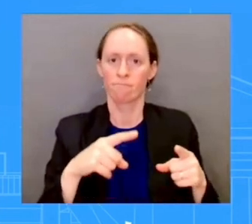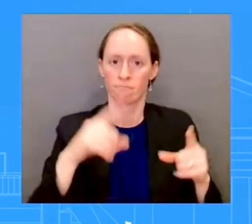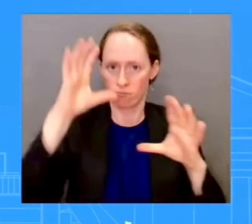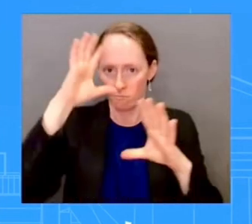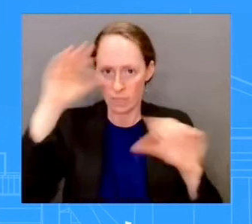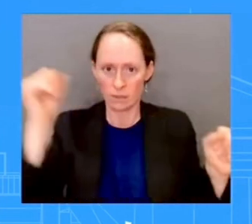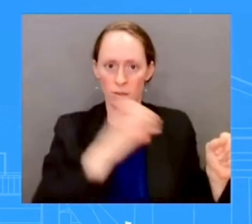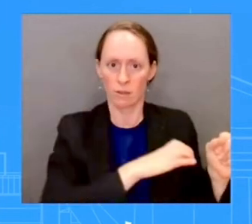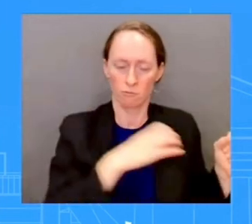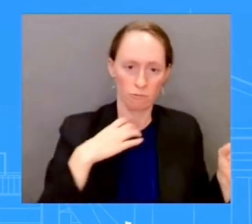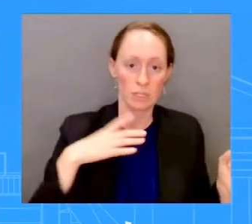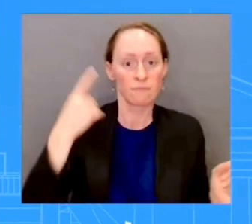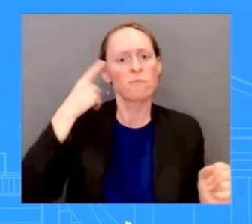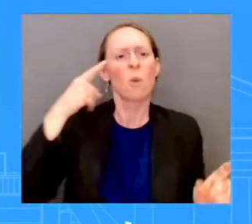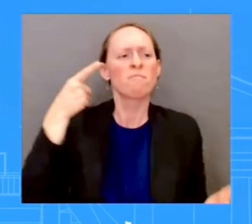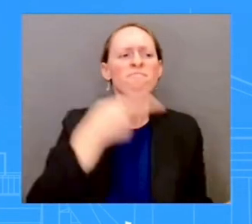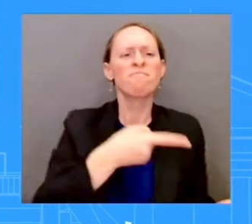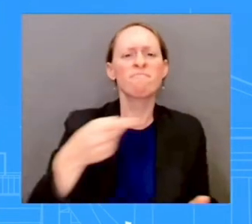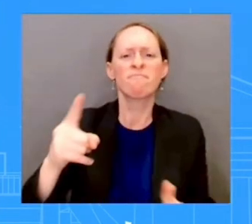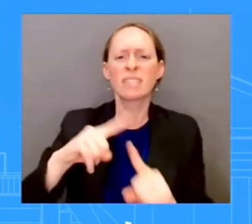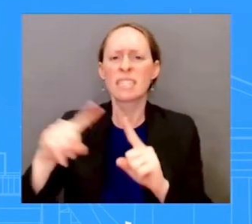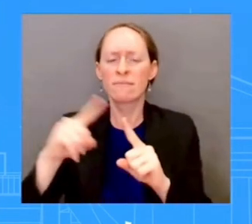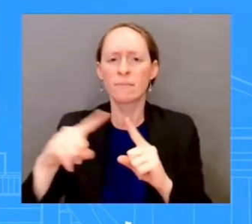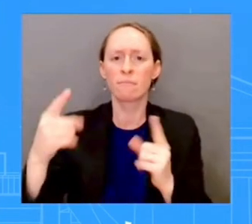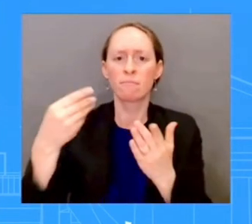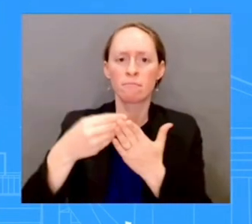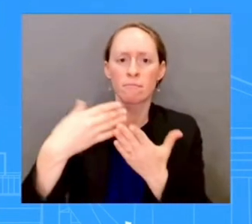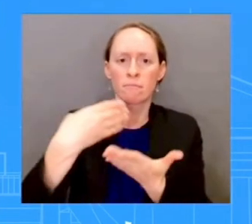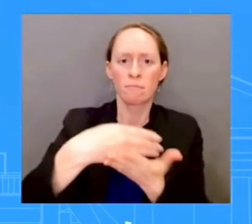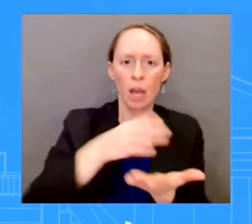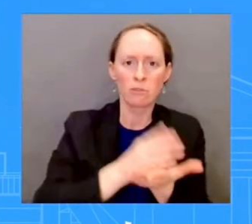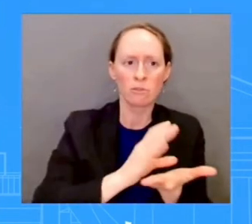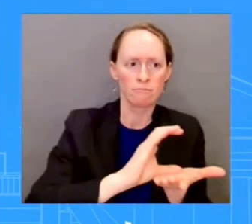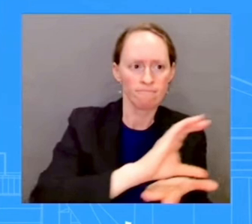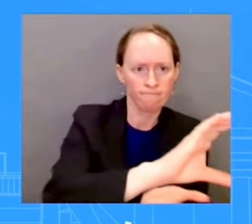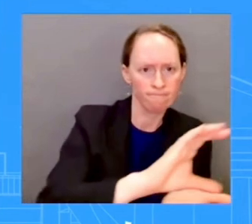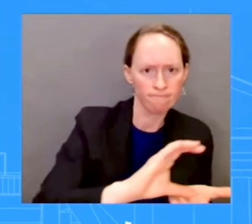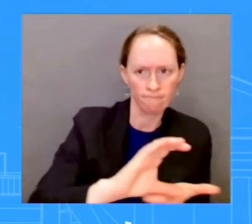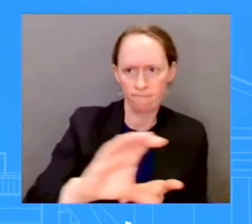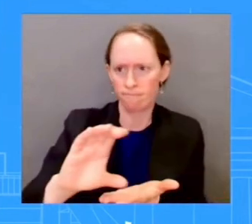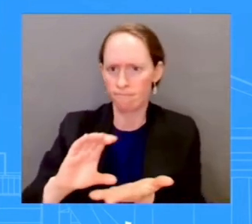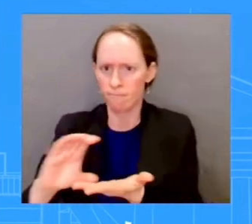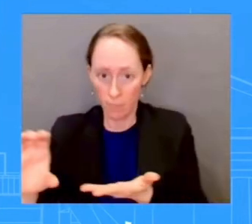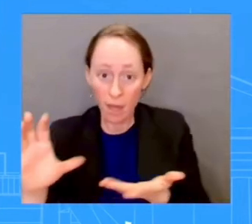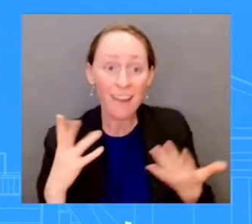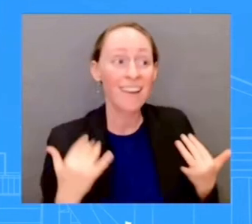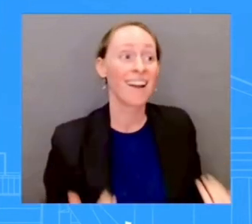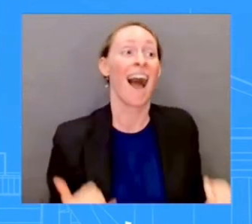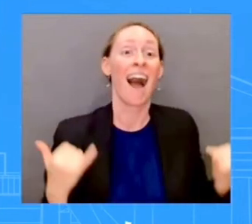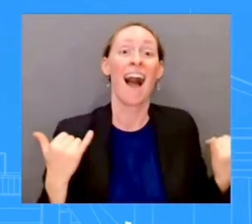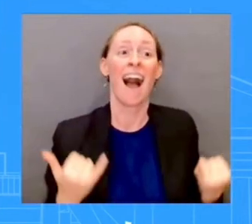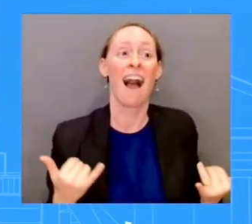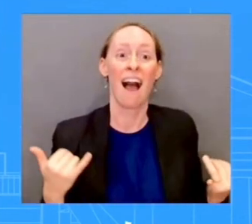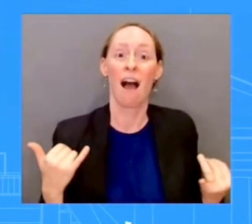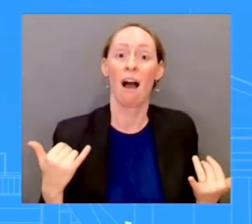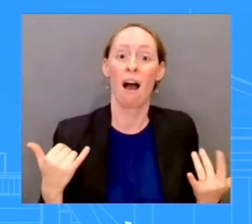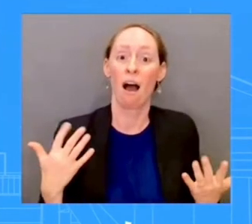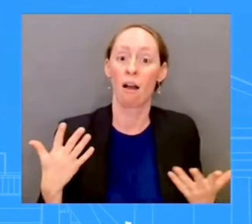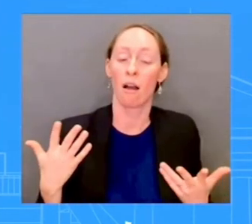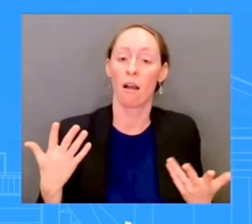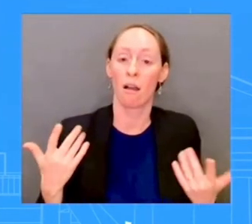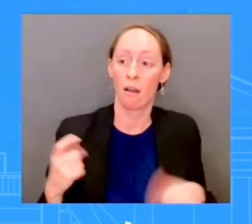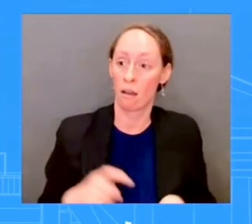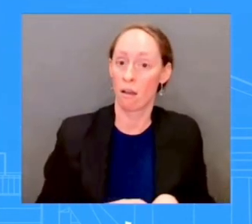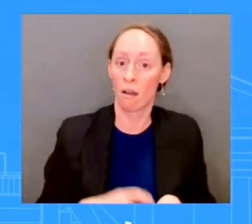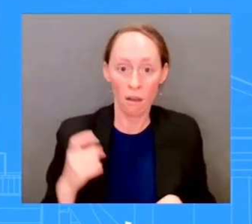allow negotiators to reach a deal on full-year government spending. Why does the White House believe that the